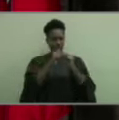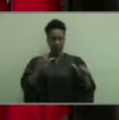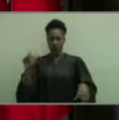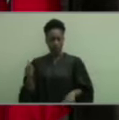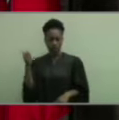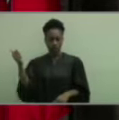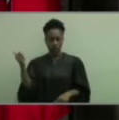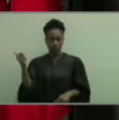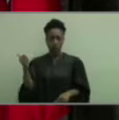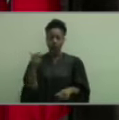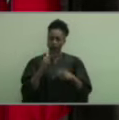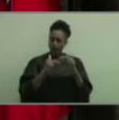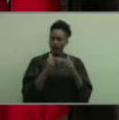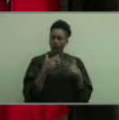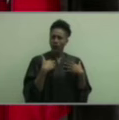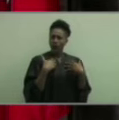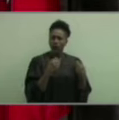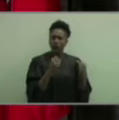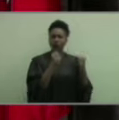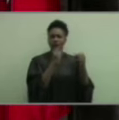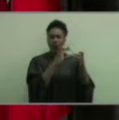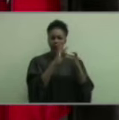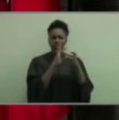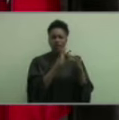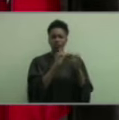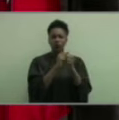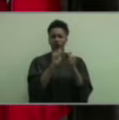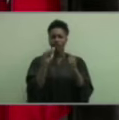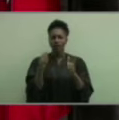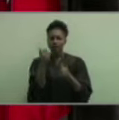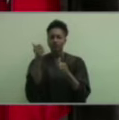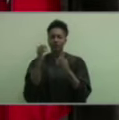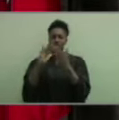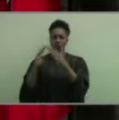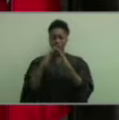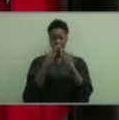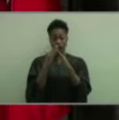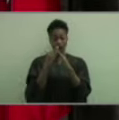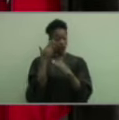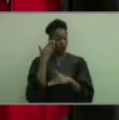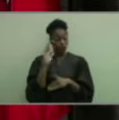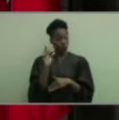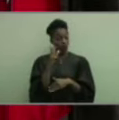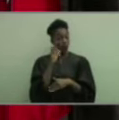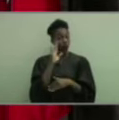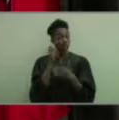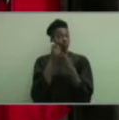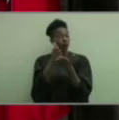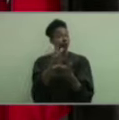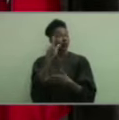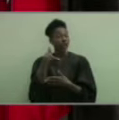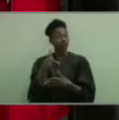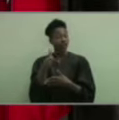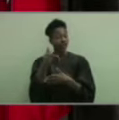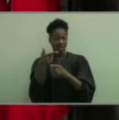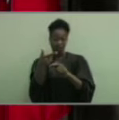healthy relationships with different people in your community, as you'll never know who may end up helping you, and vice versa.